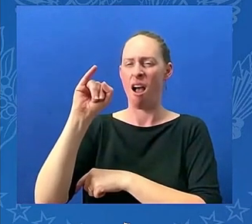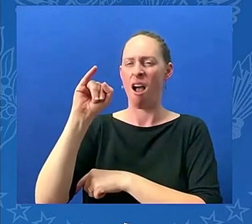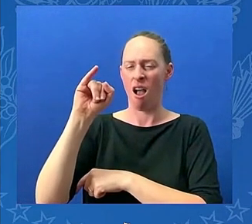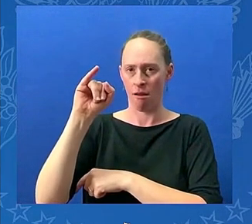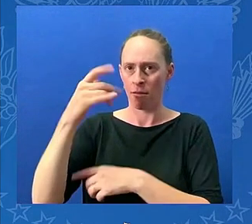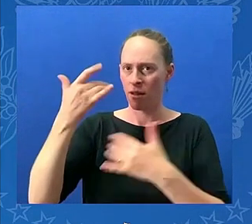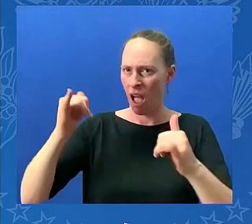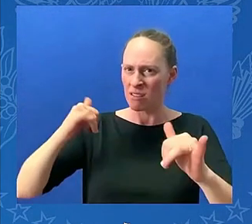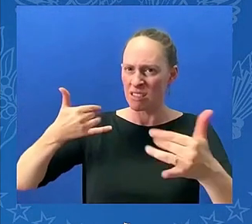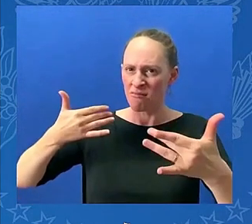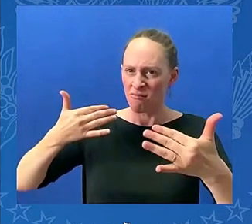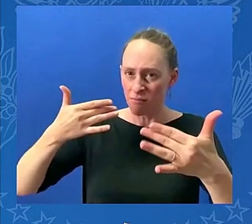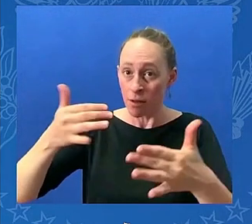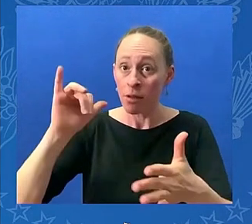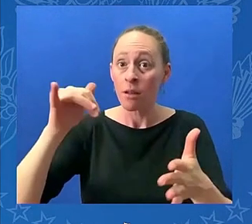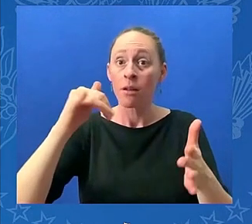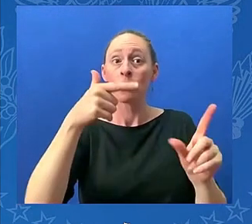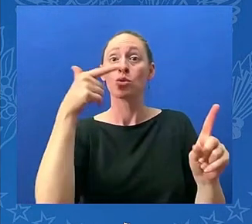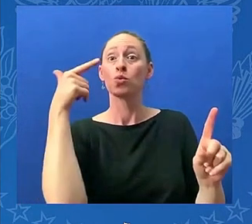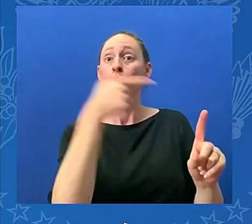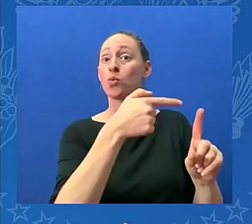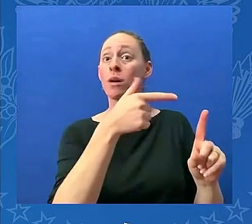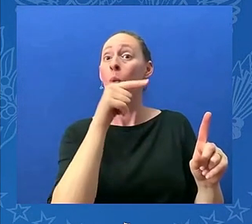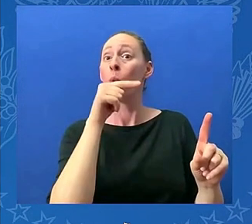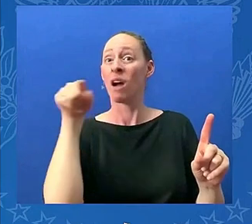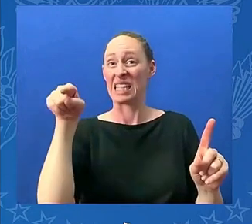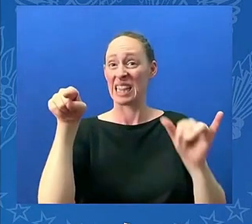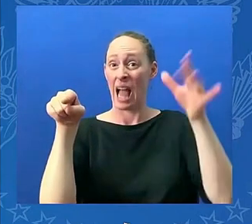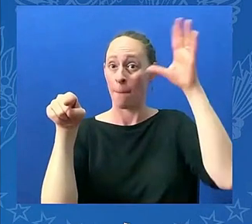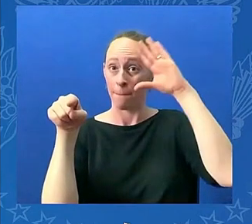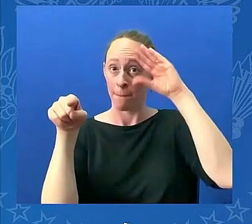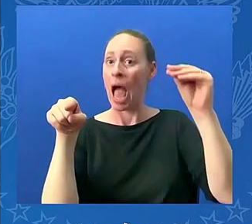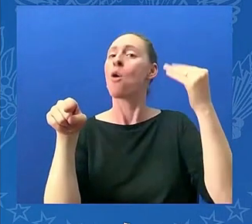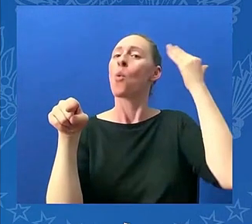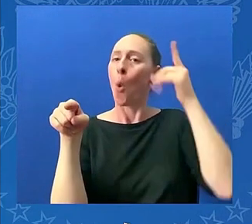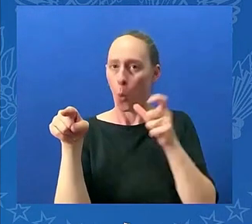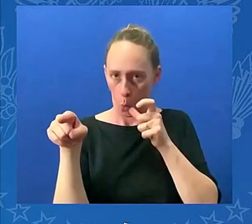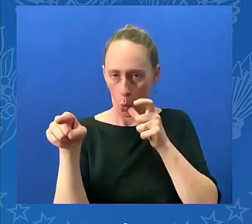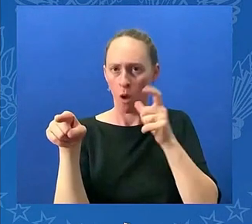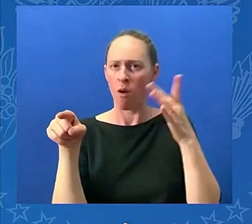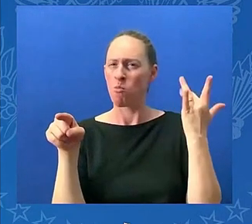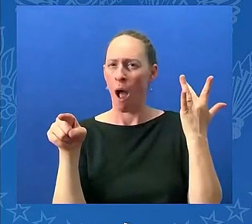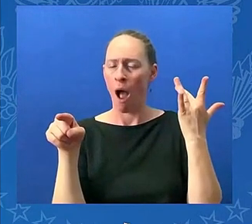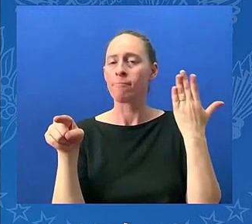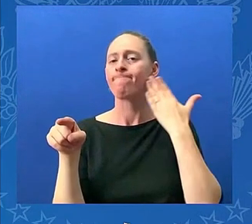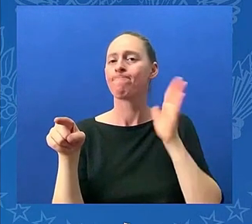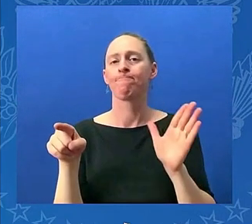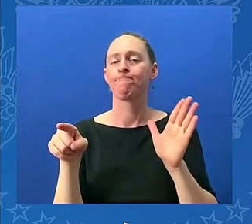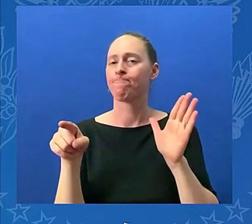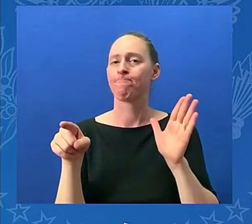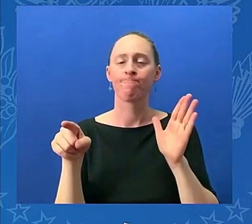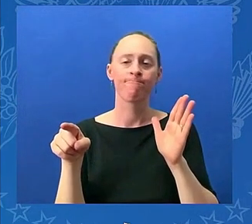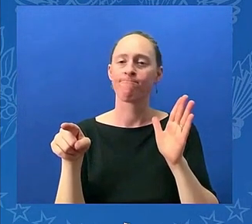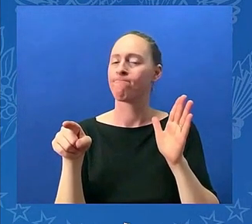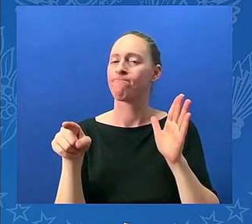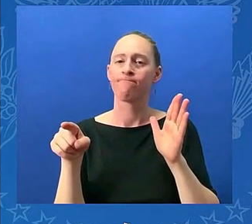the shooter. We know who he is. I urge everyone, everyone please, don't make assumptions about his motives or his